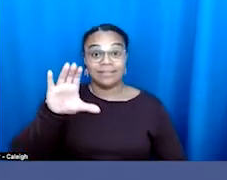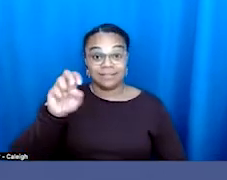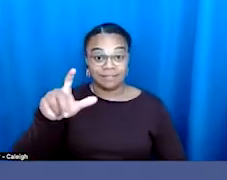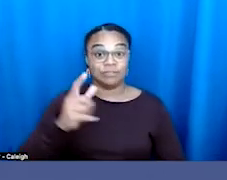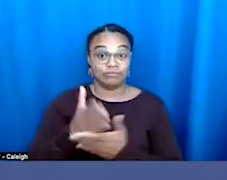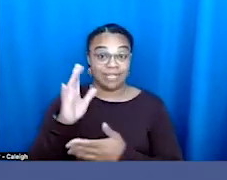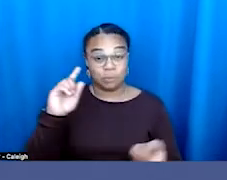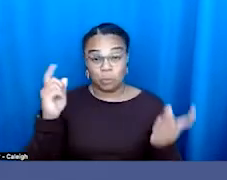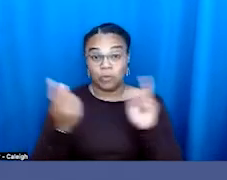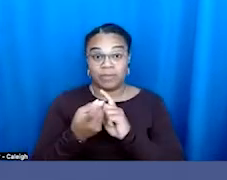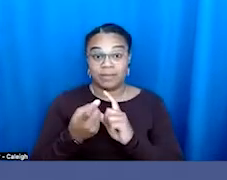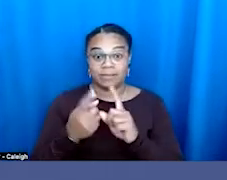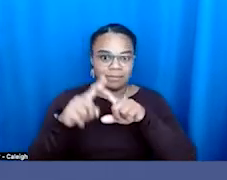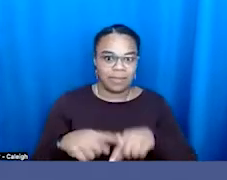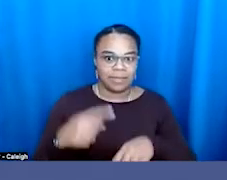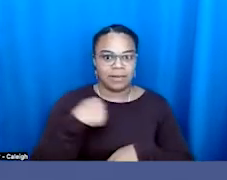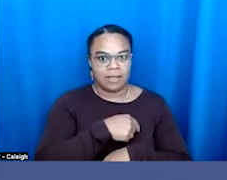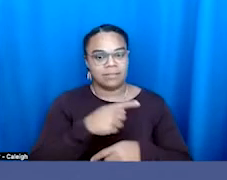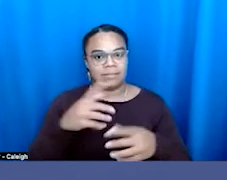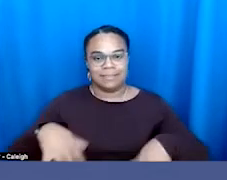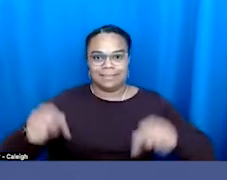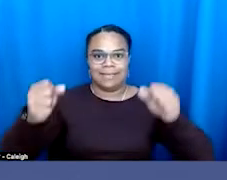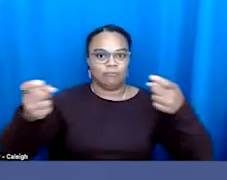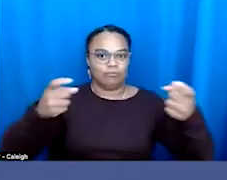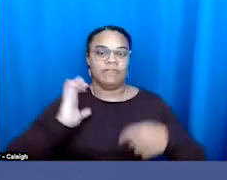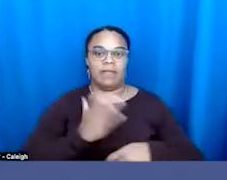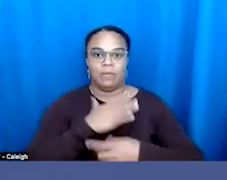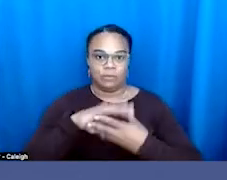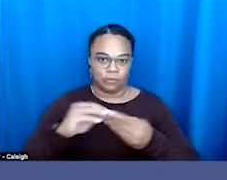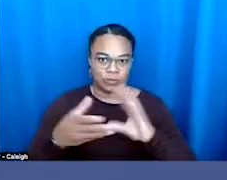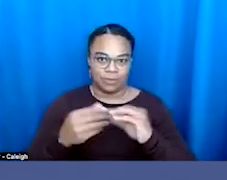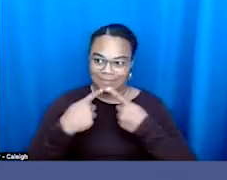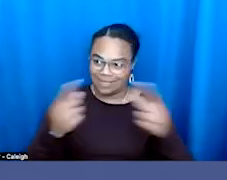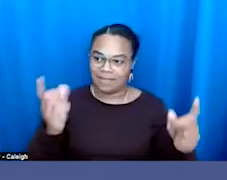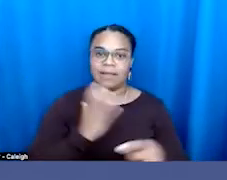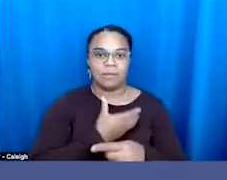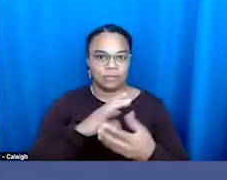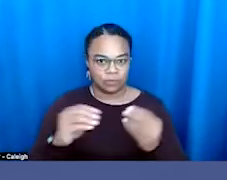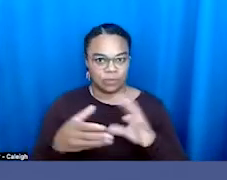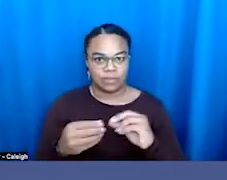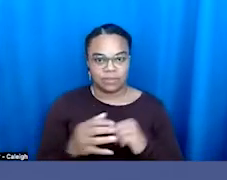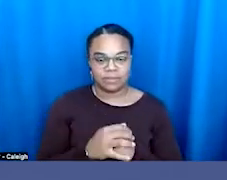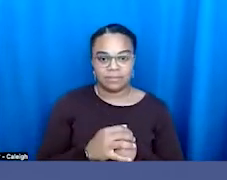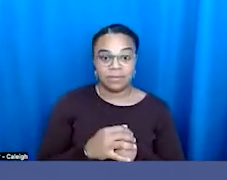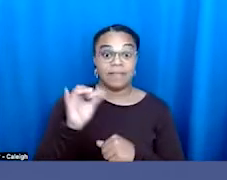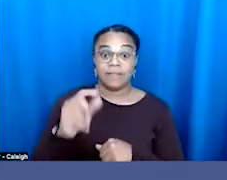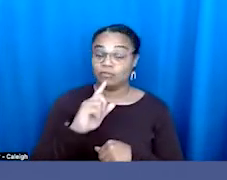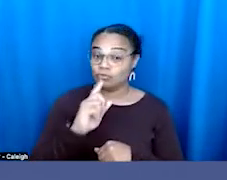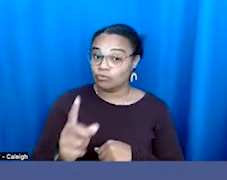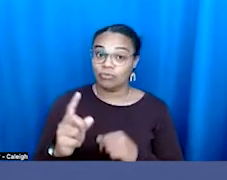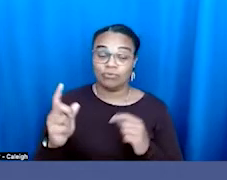taking control of our own stories and telling our own stories. And it's true also in reaching out to those people